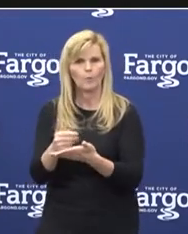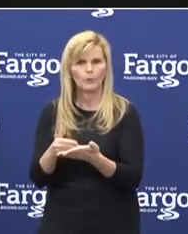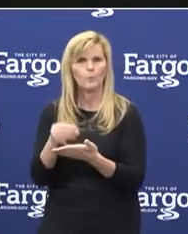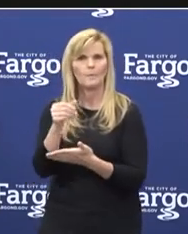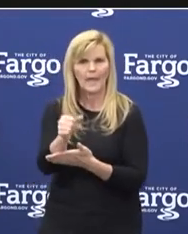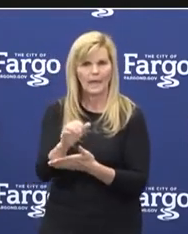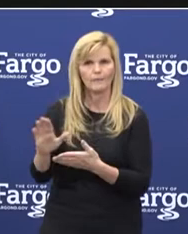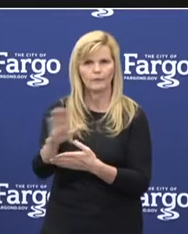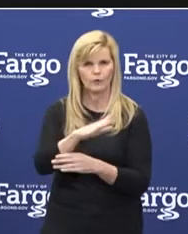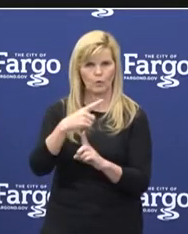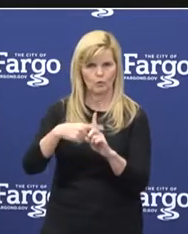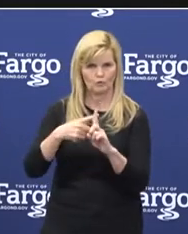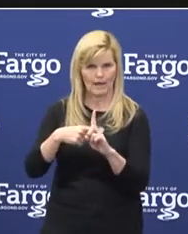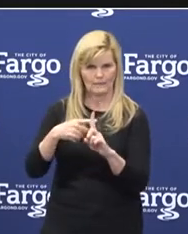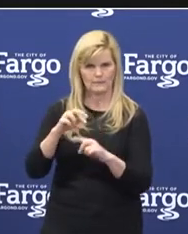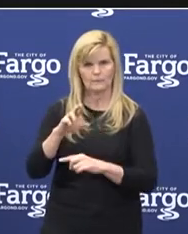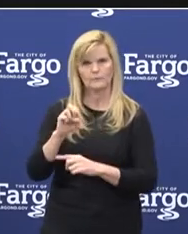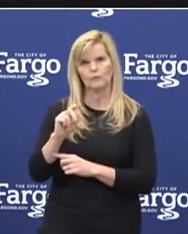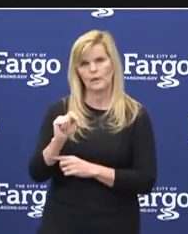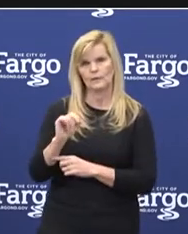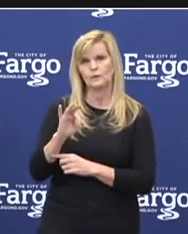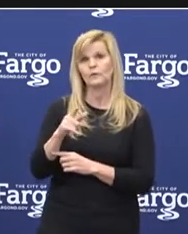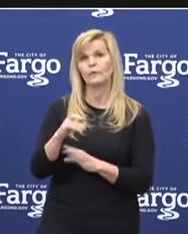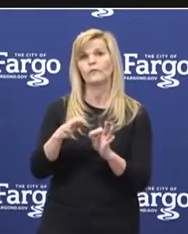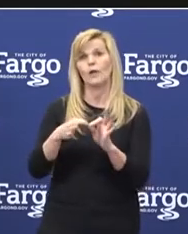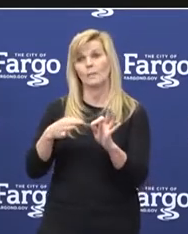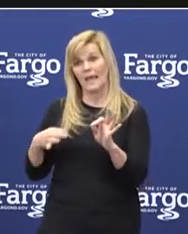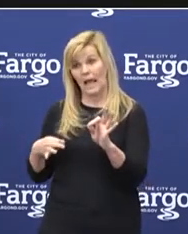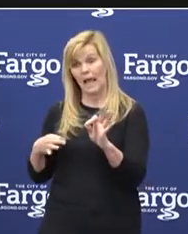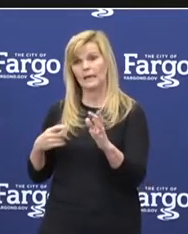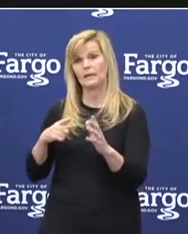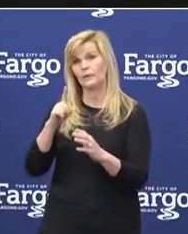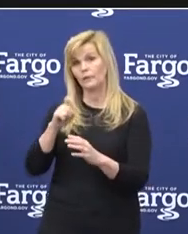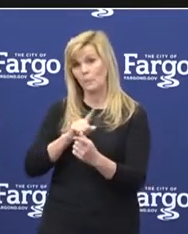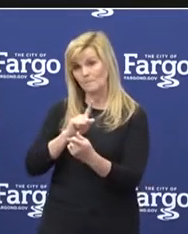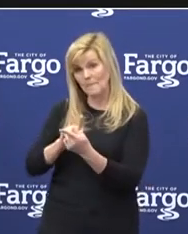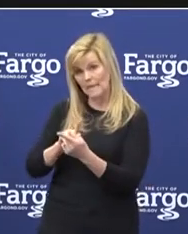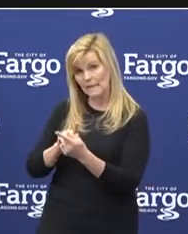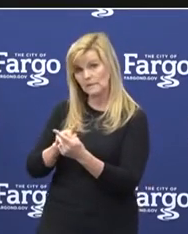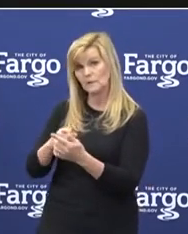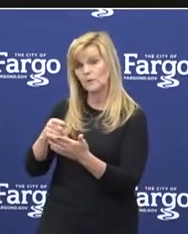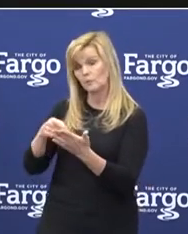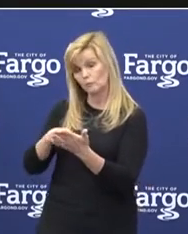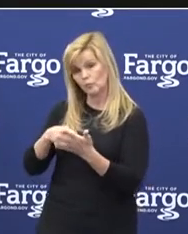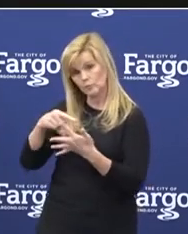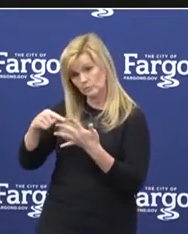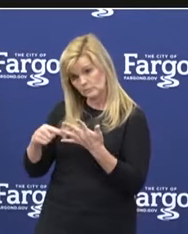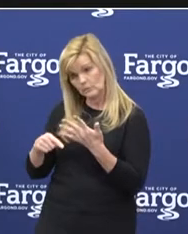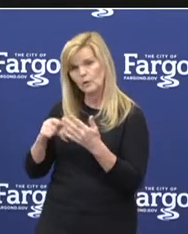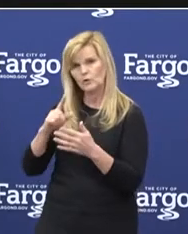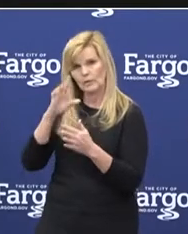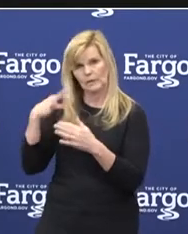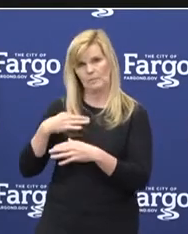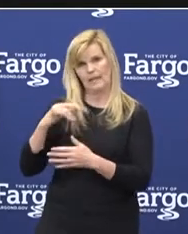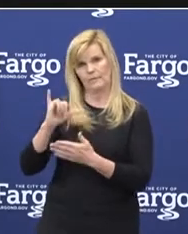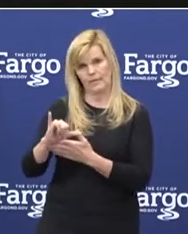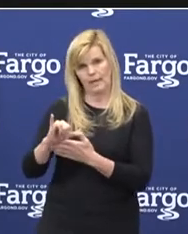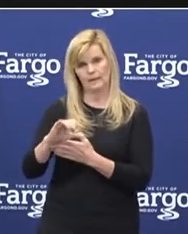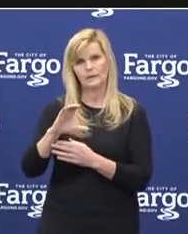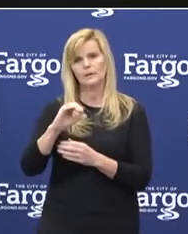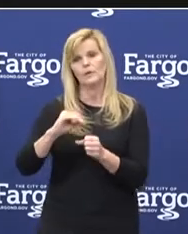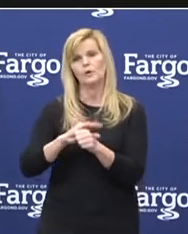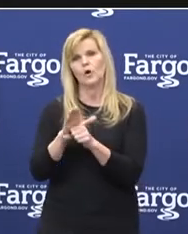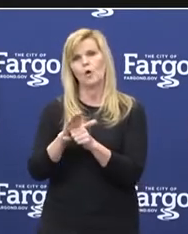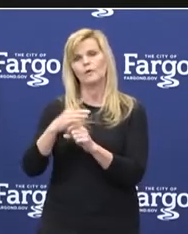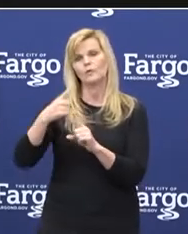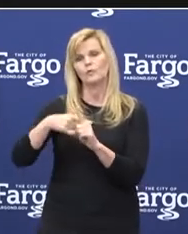available for renters who've fallen behind in their payments if they meet certain income guidelines. Information on the COVID emergency rent bridge